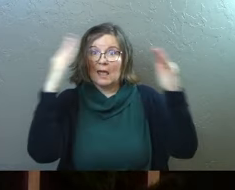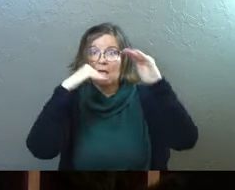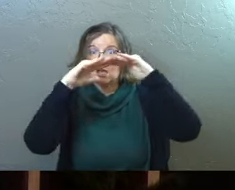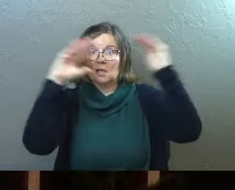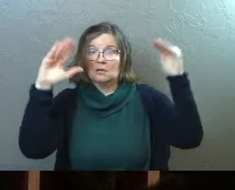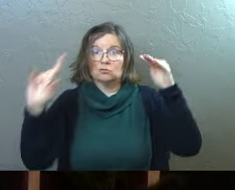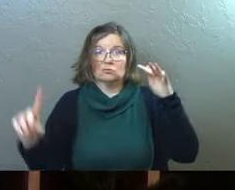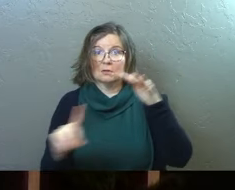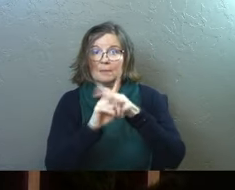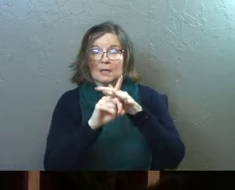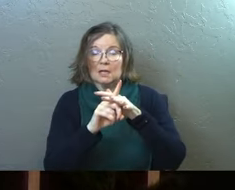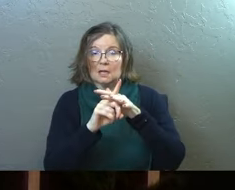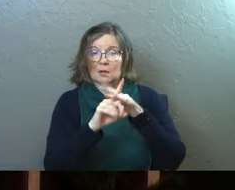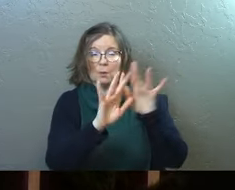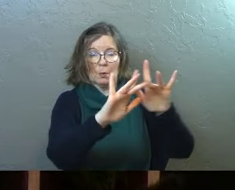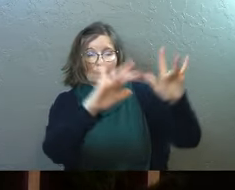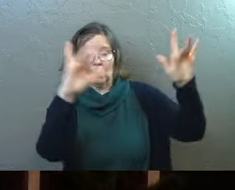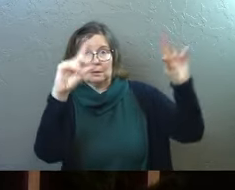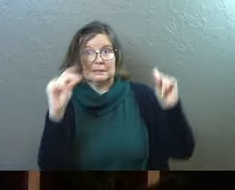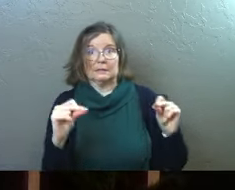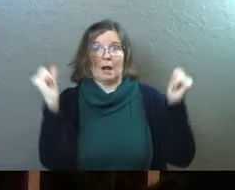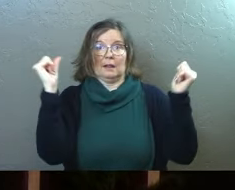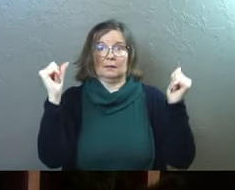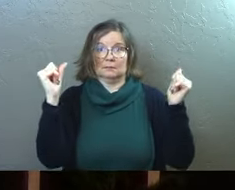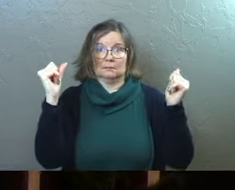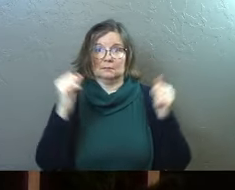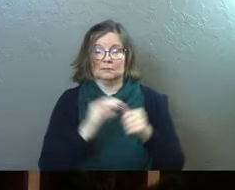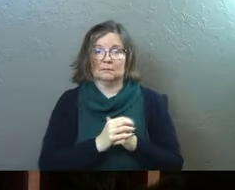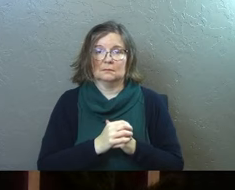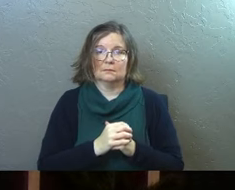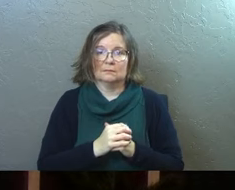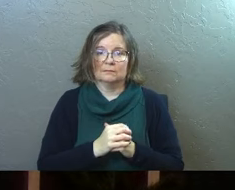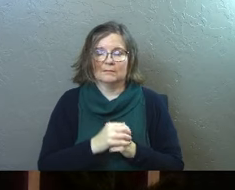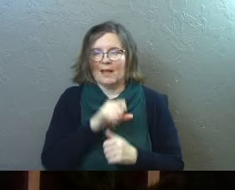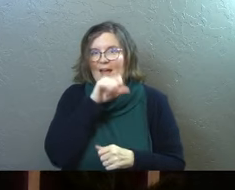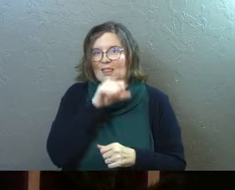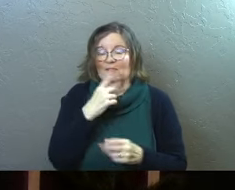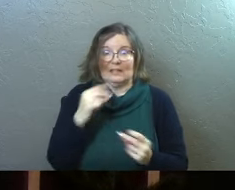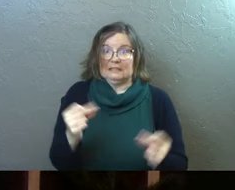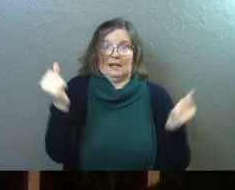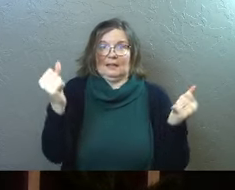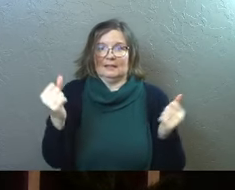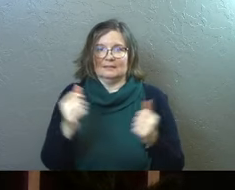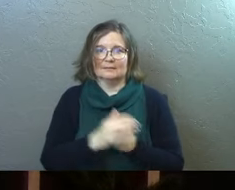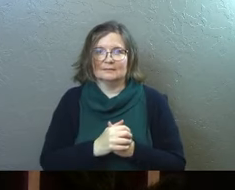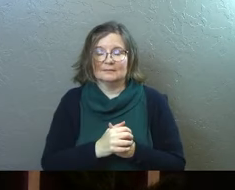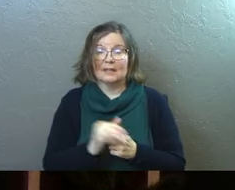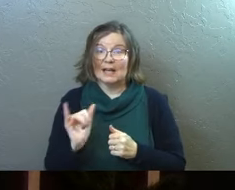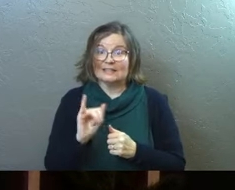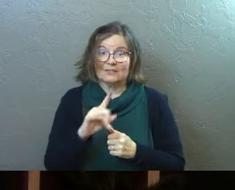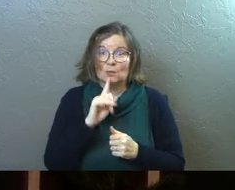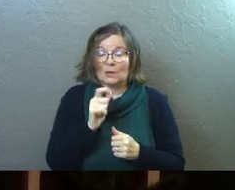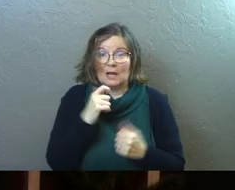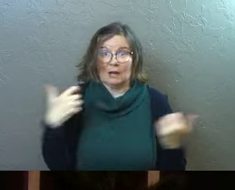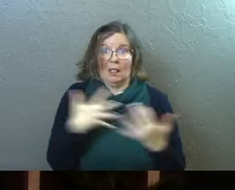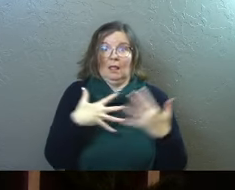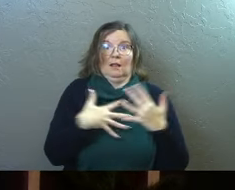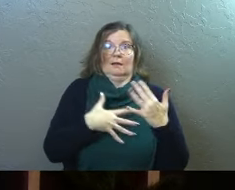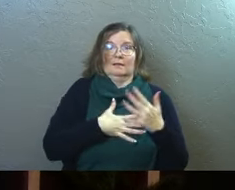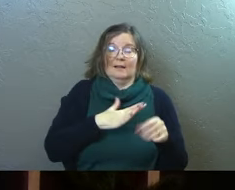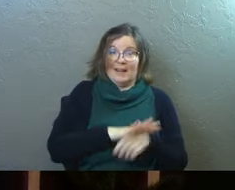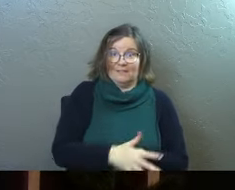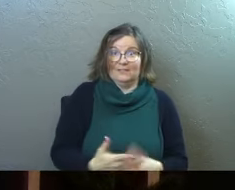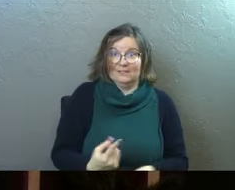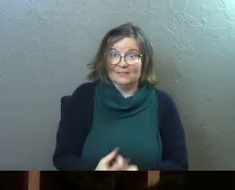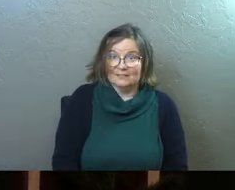and, and right there at verse nine says, suddenly, suddenly, I love that. It's suddenly as if you weren't going to freak them out